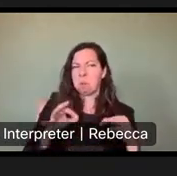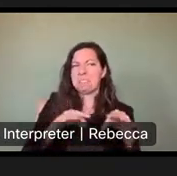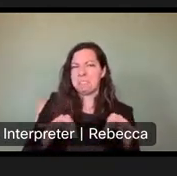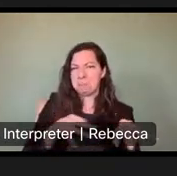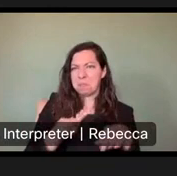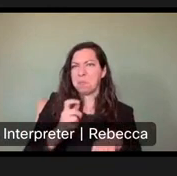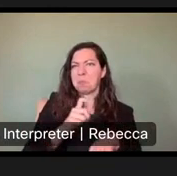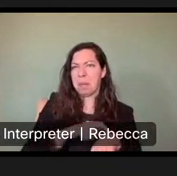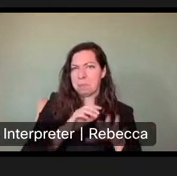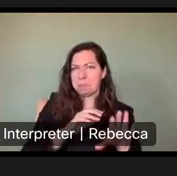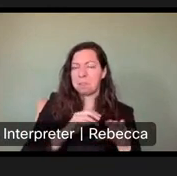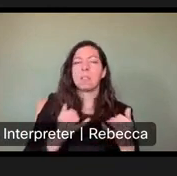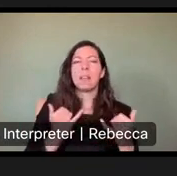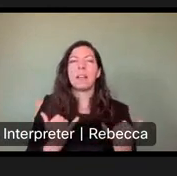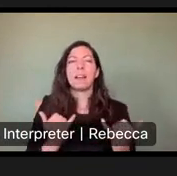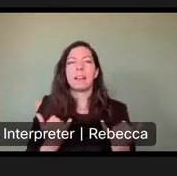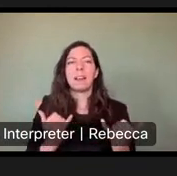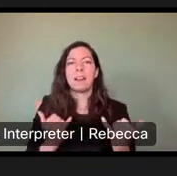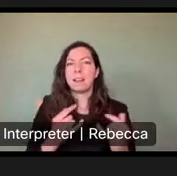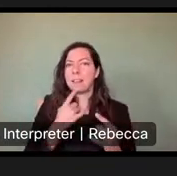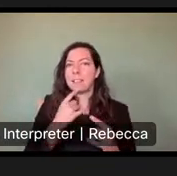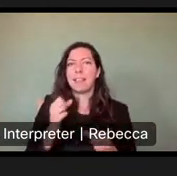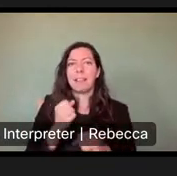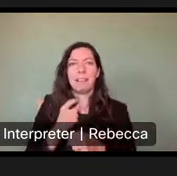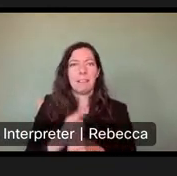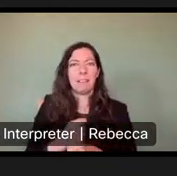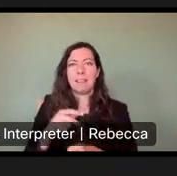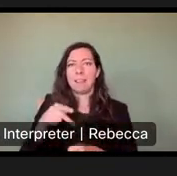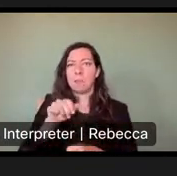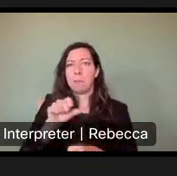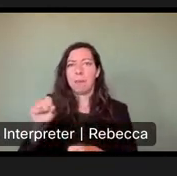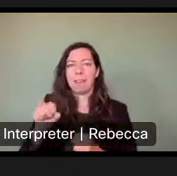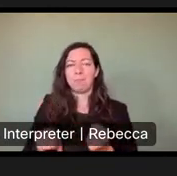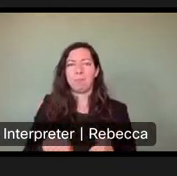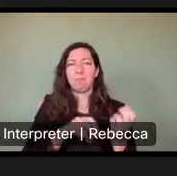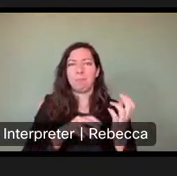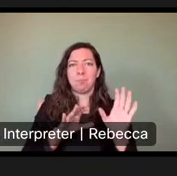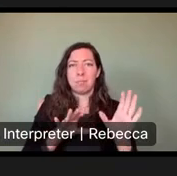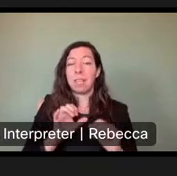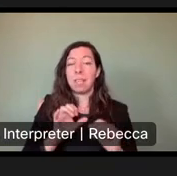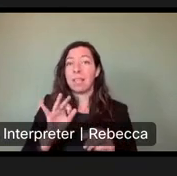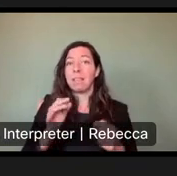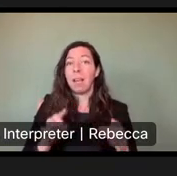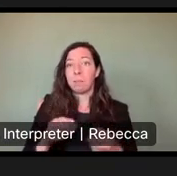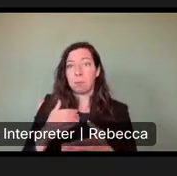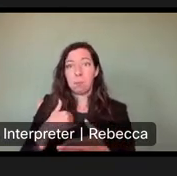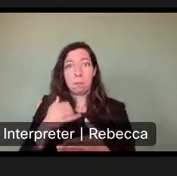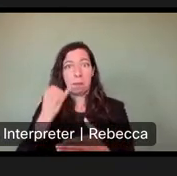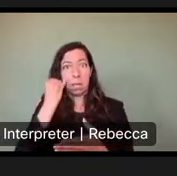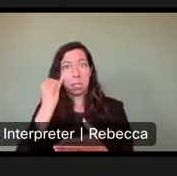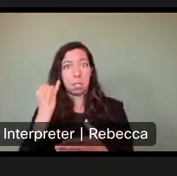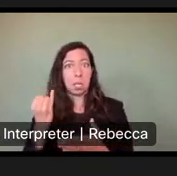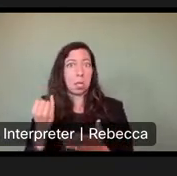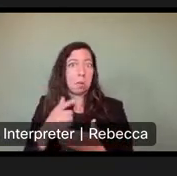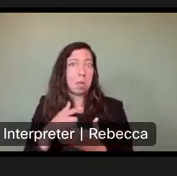currently we're proposing. Doing away with the annual camping pass, but, uh, if you have recommendations on how we can better. Meet